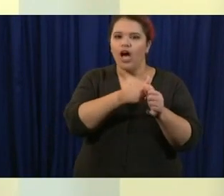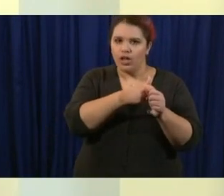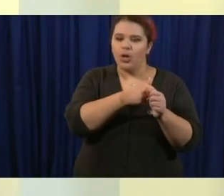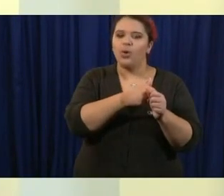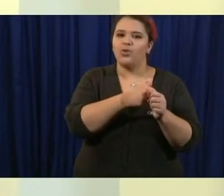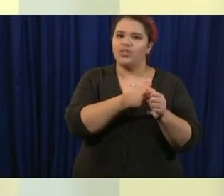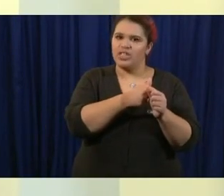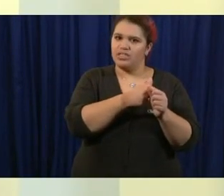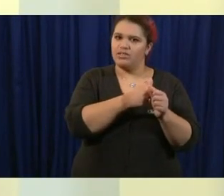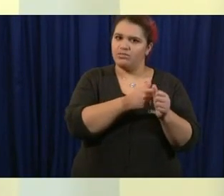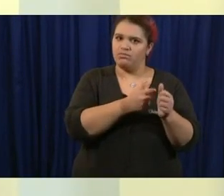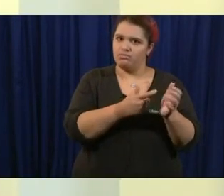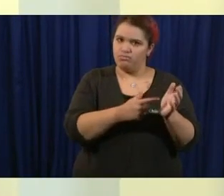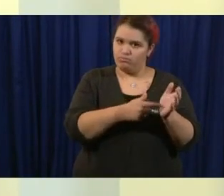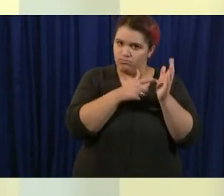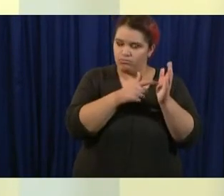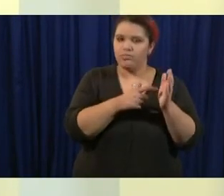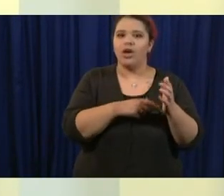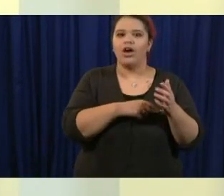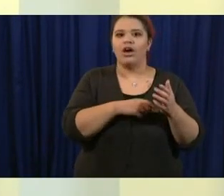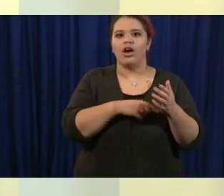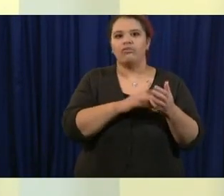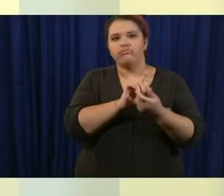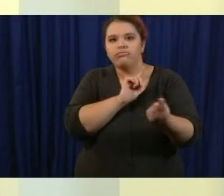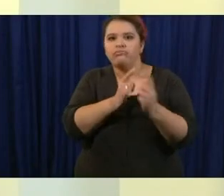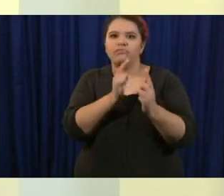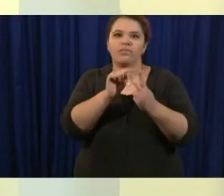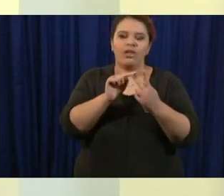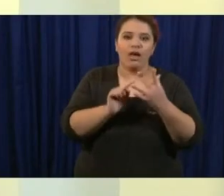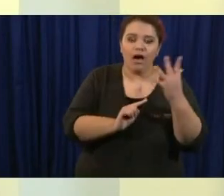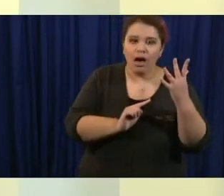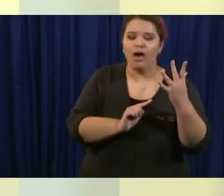they're losing the fear of the coronavirus that they maybe had before